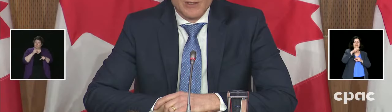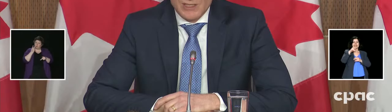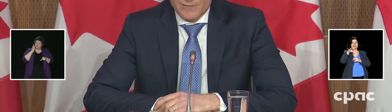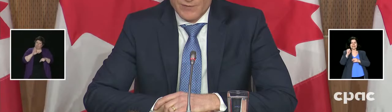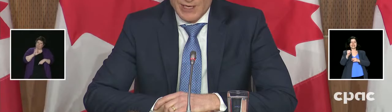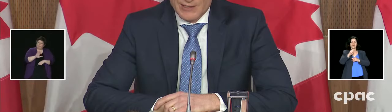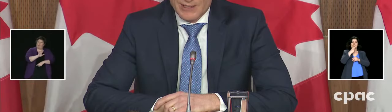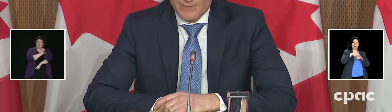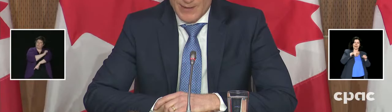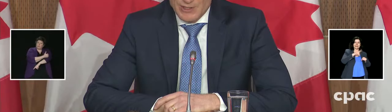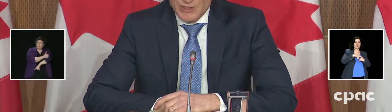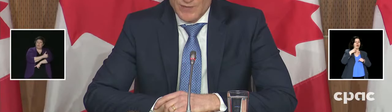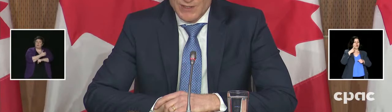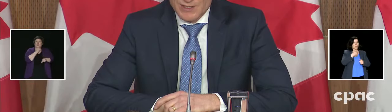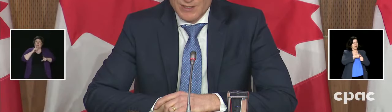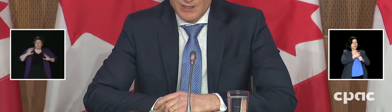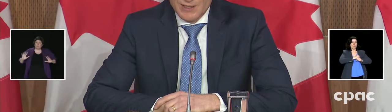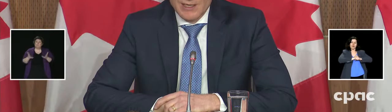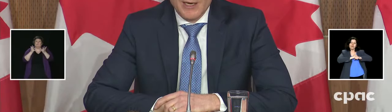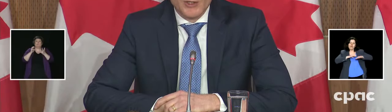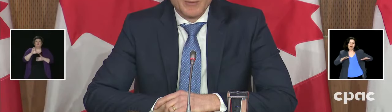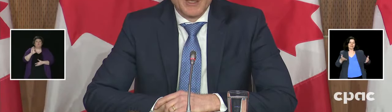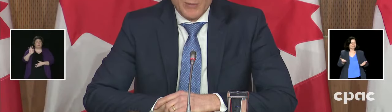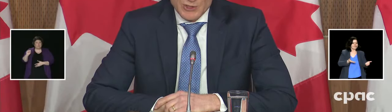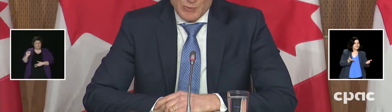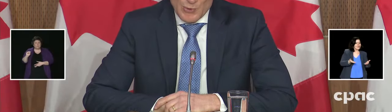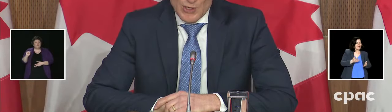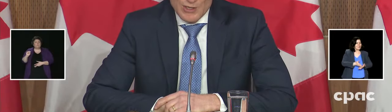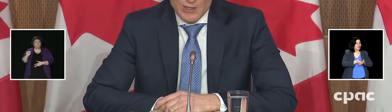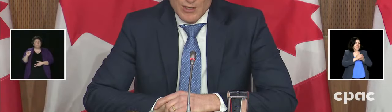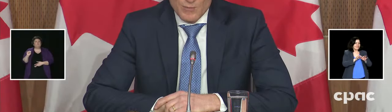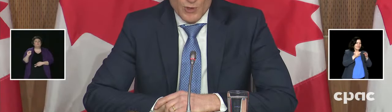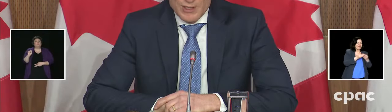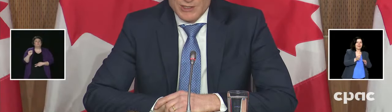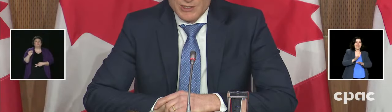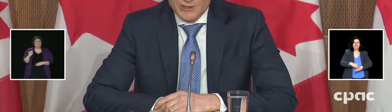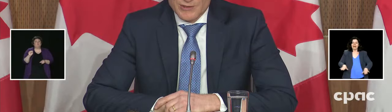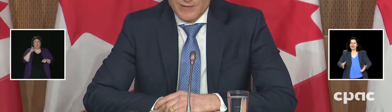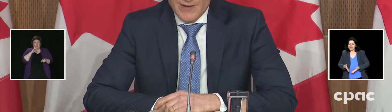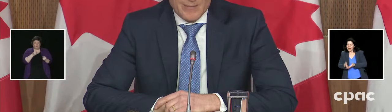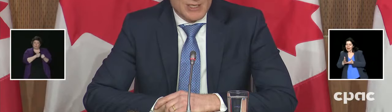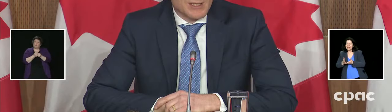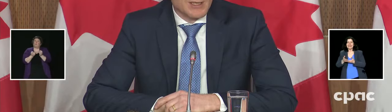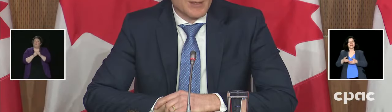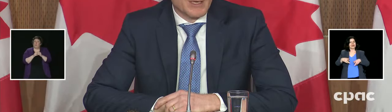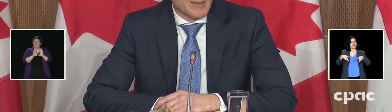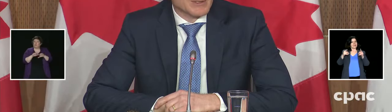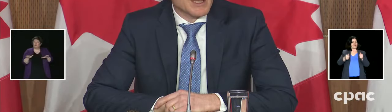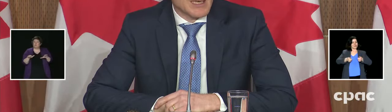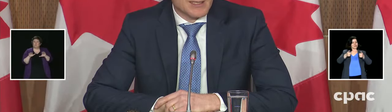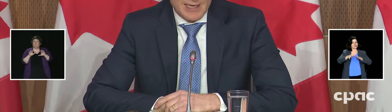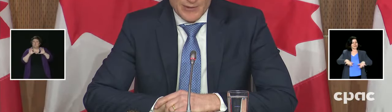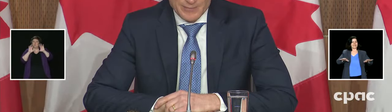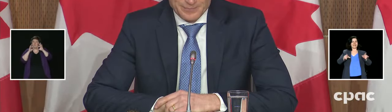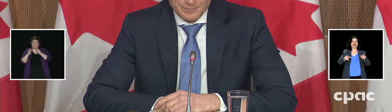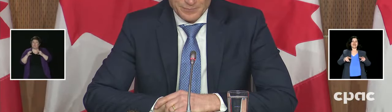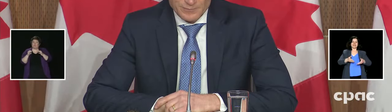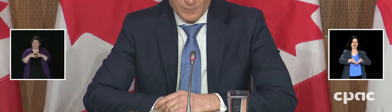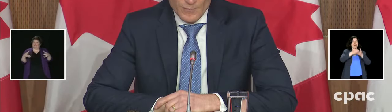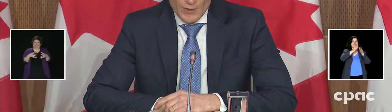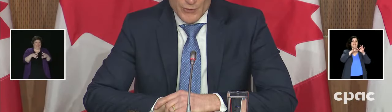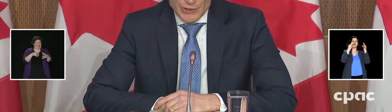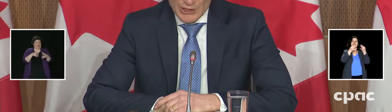advance new models of child and family services, and ultimately will support more Indigenous children and families being able to stay together.